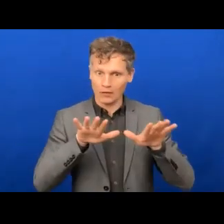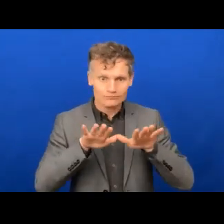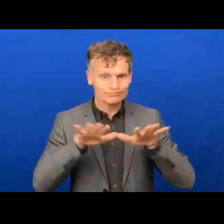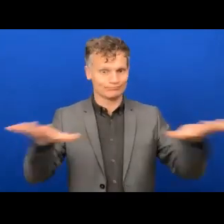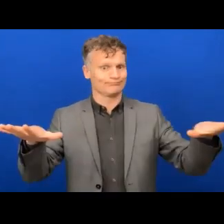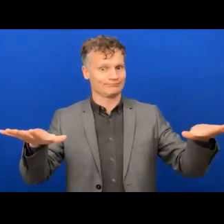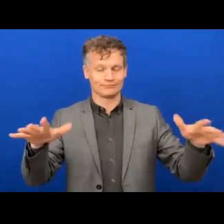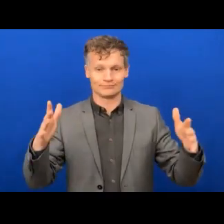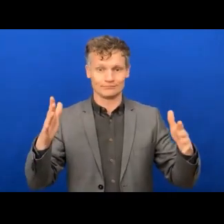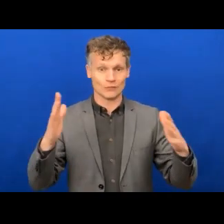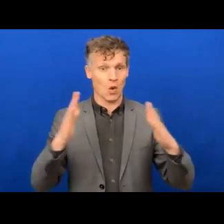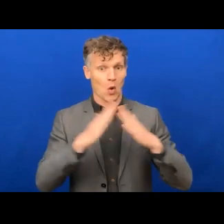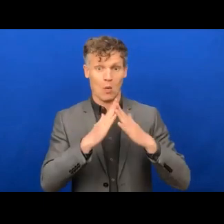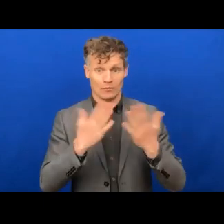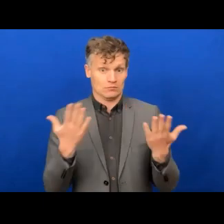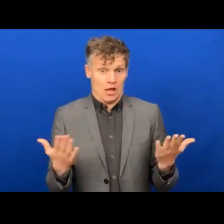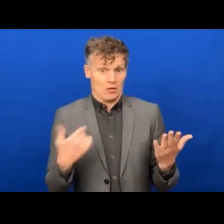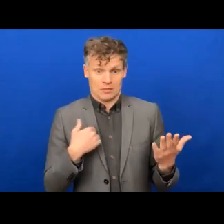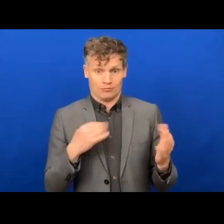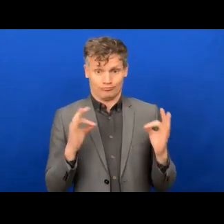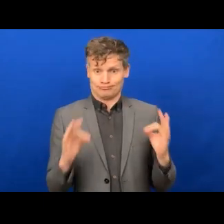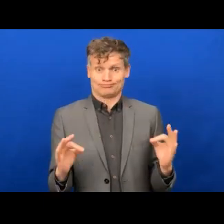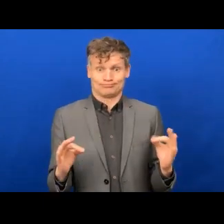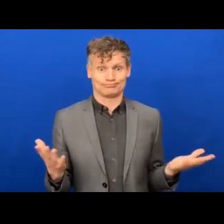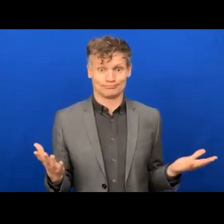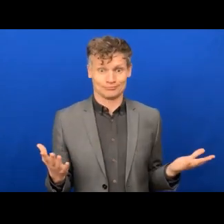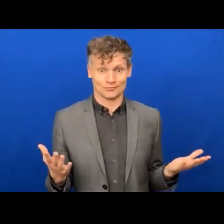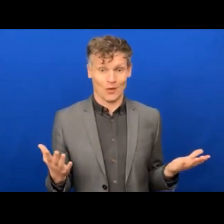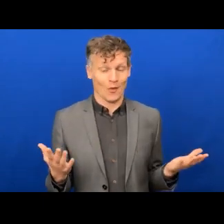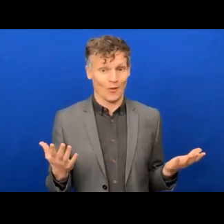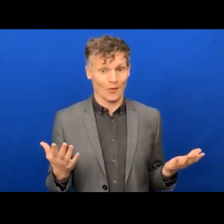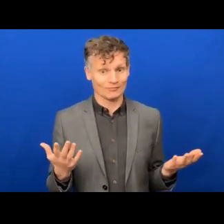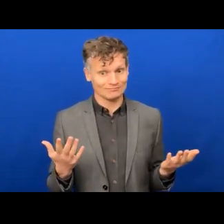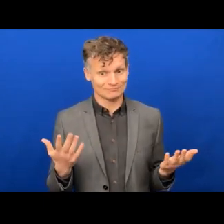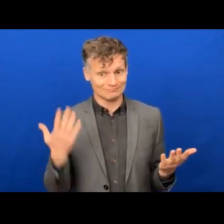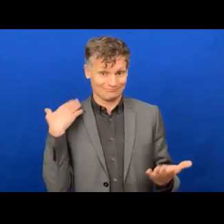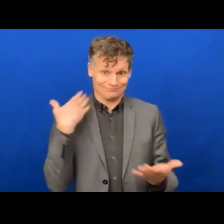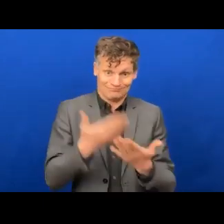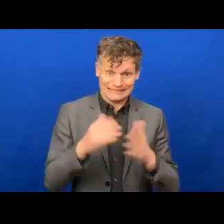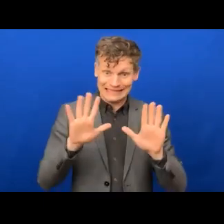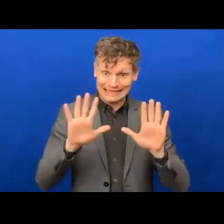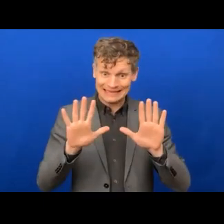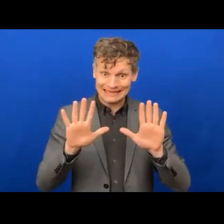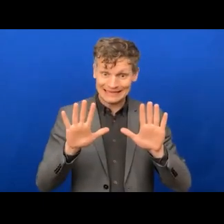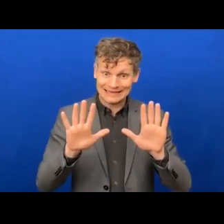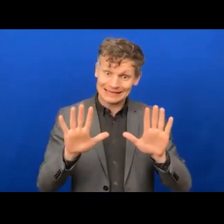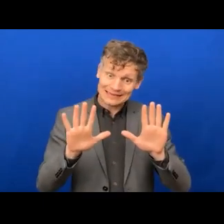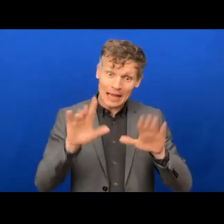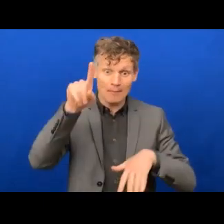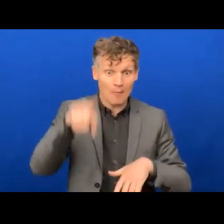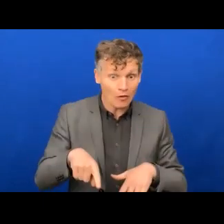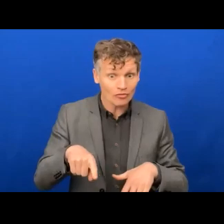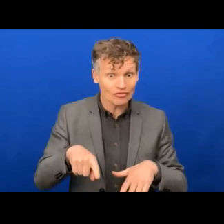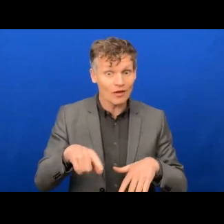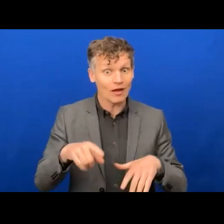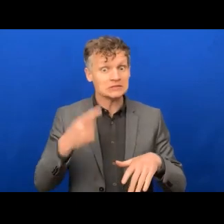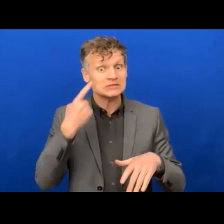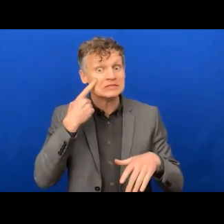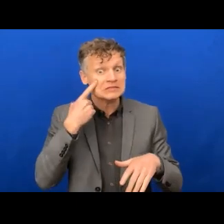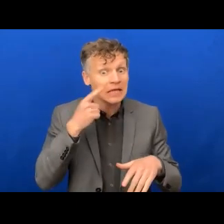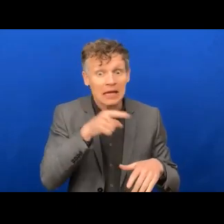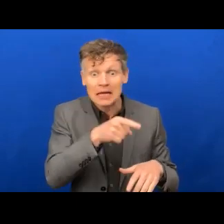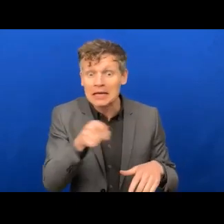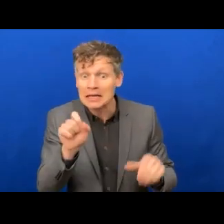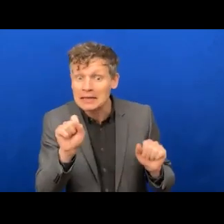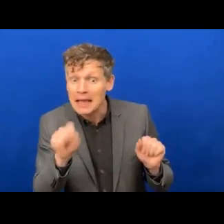you know, this, this 10 month experiment in remote and flexible working has really proved that it's absolutely possible to do this.